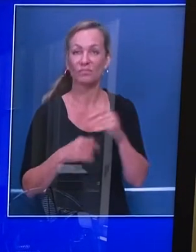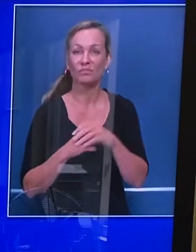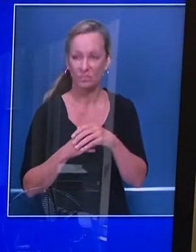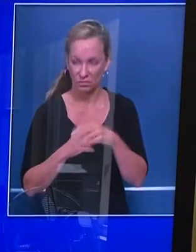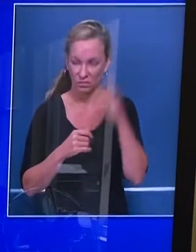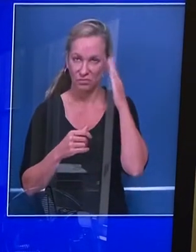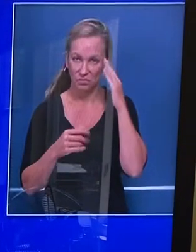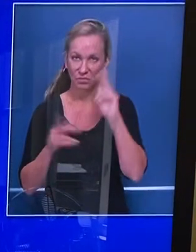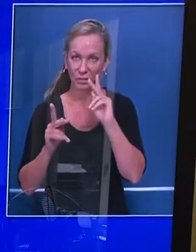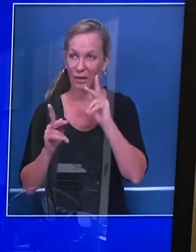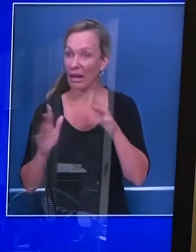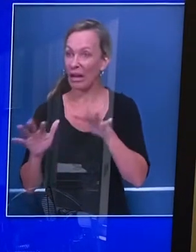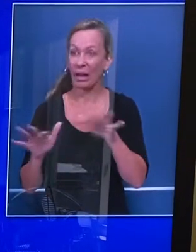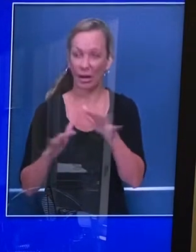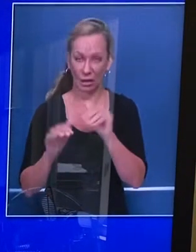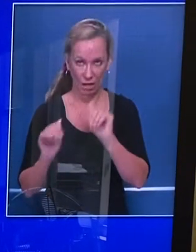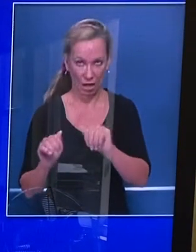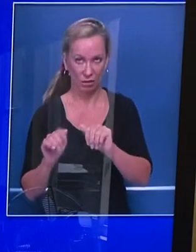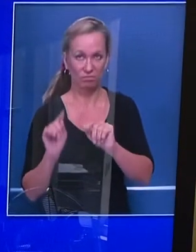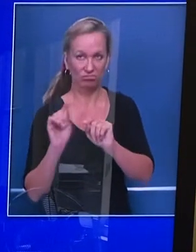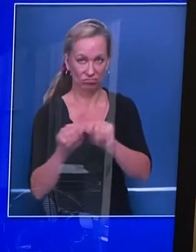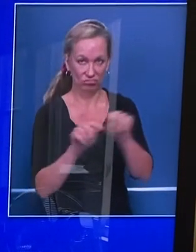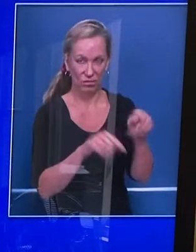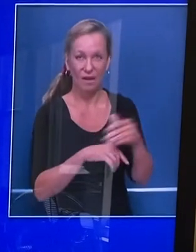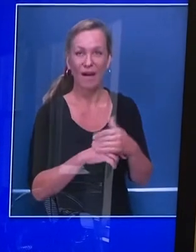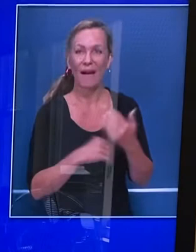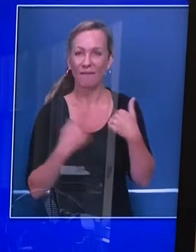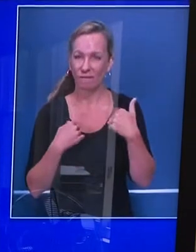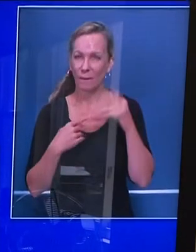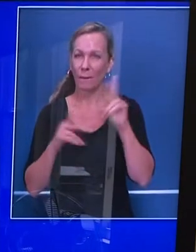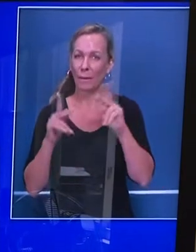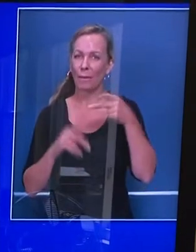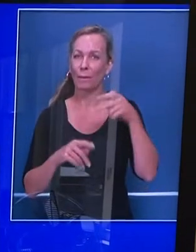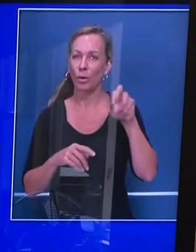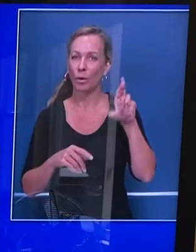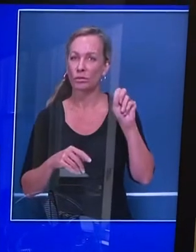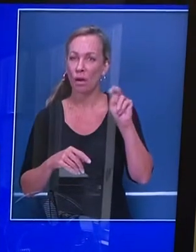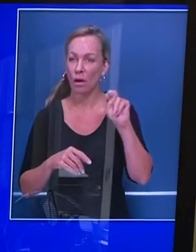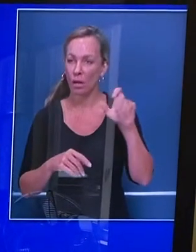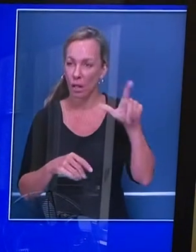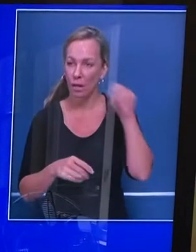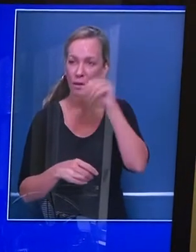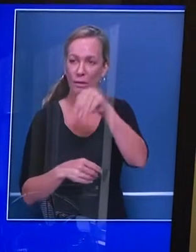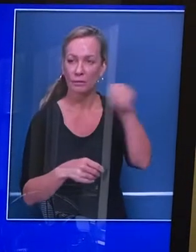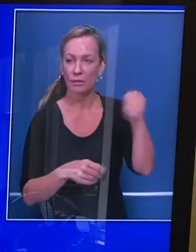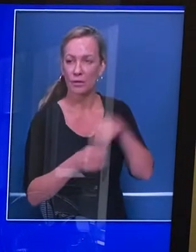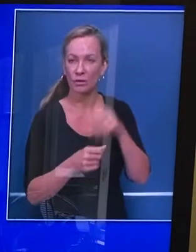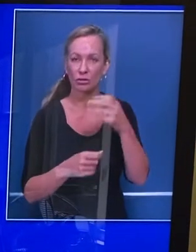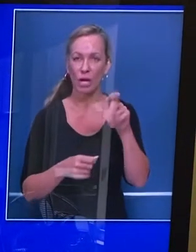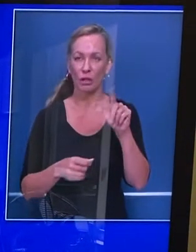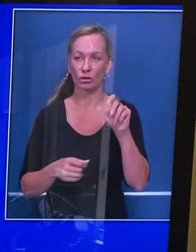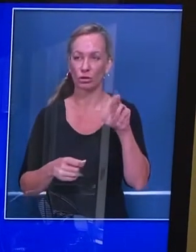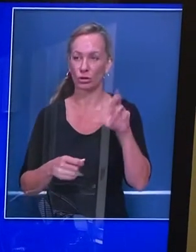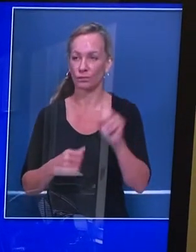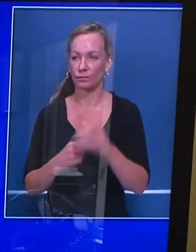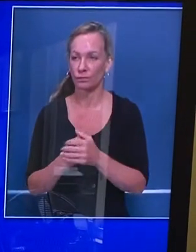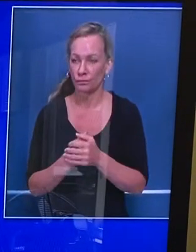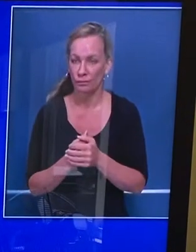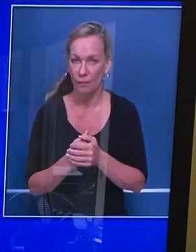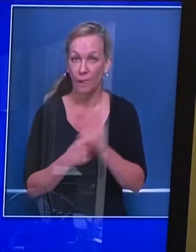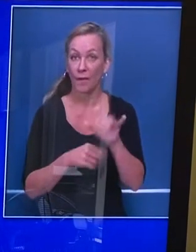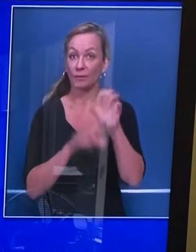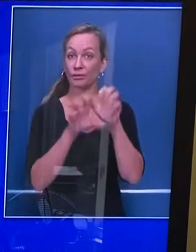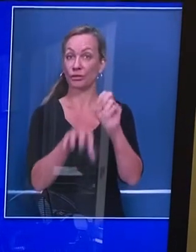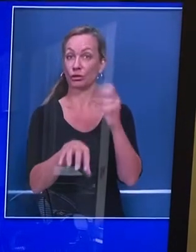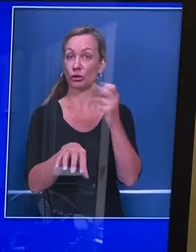We now have health screening that is done, an assessment before entry in any of our congregate shelters throughout our